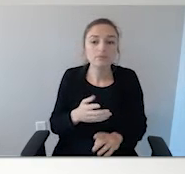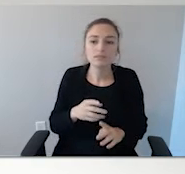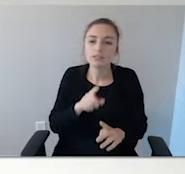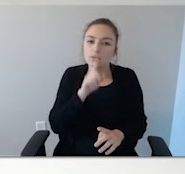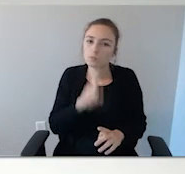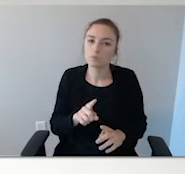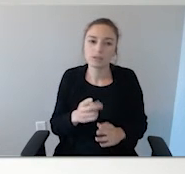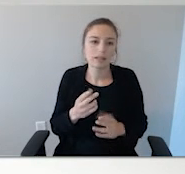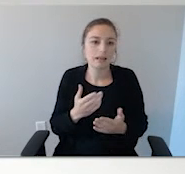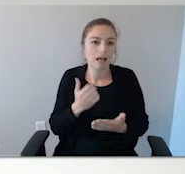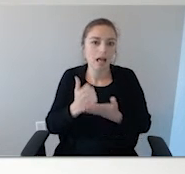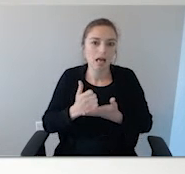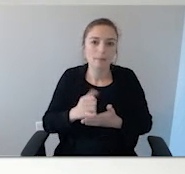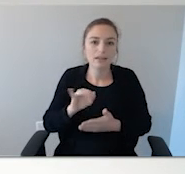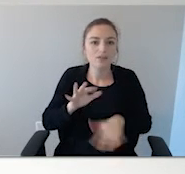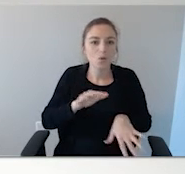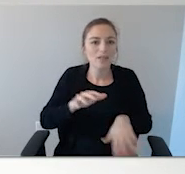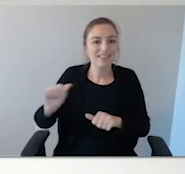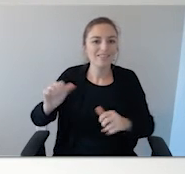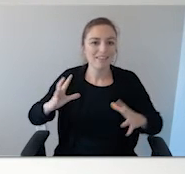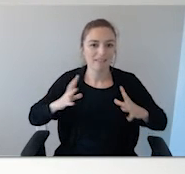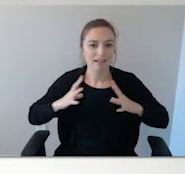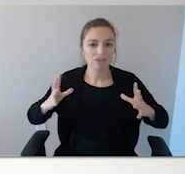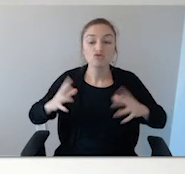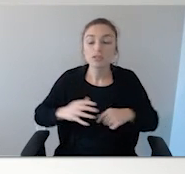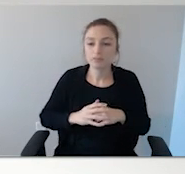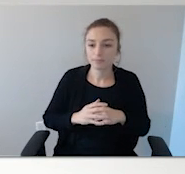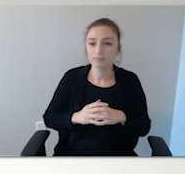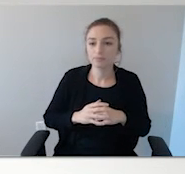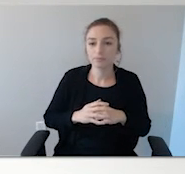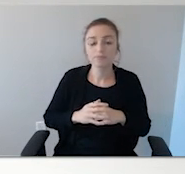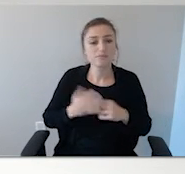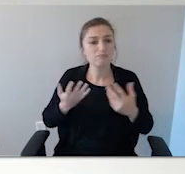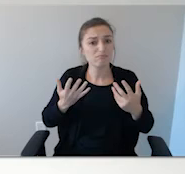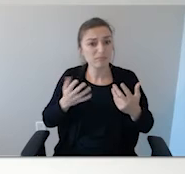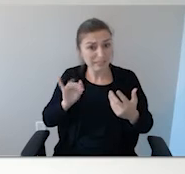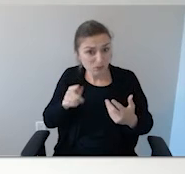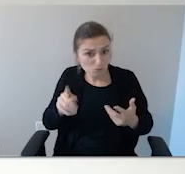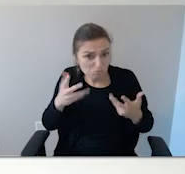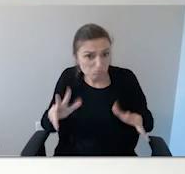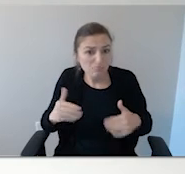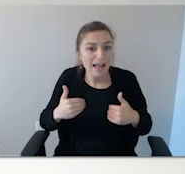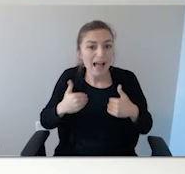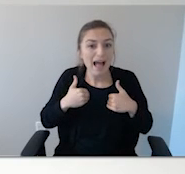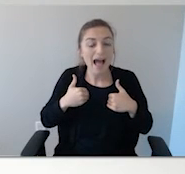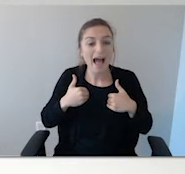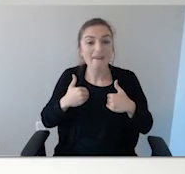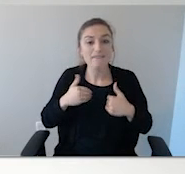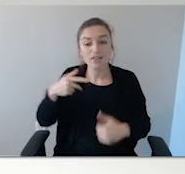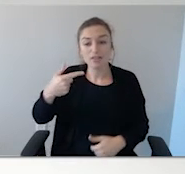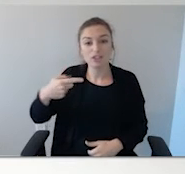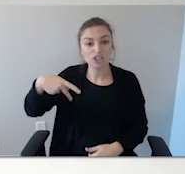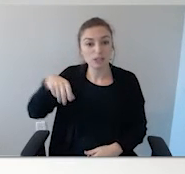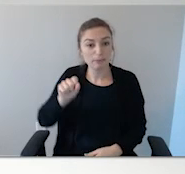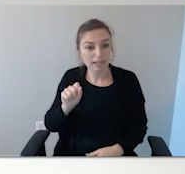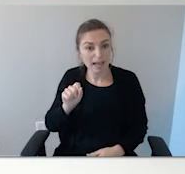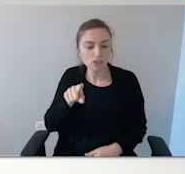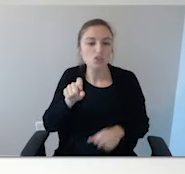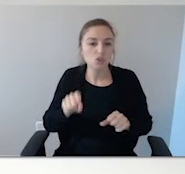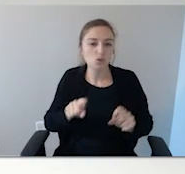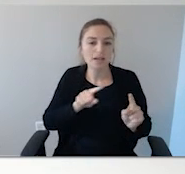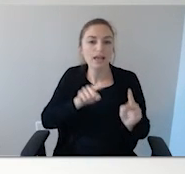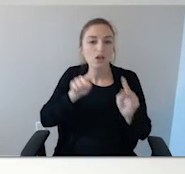town. And if you do have a Project Lifesaver tracking device for your child, then you can go on the Project Lifesaver International